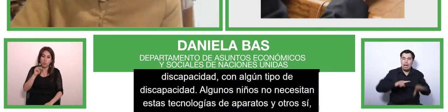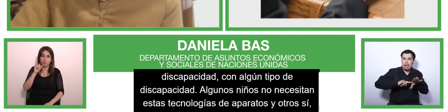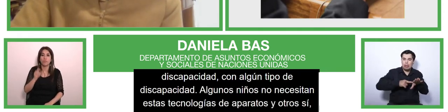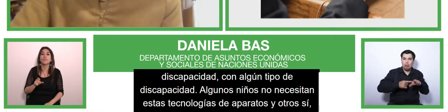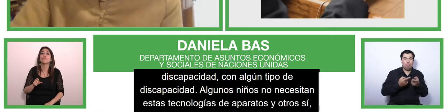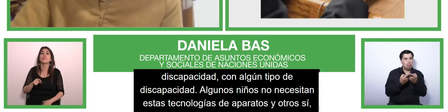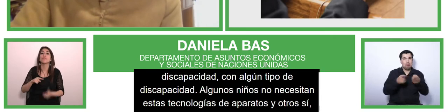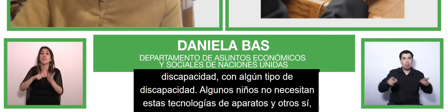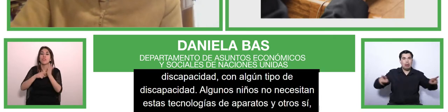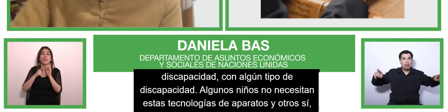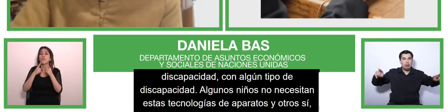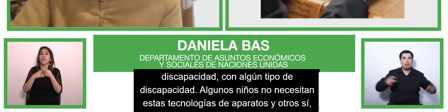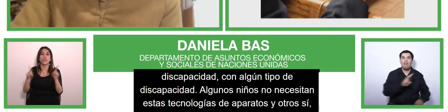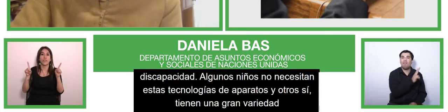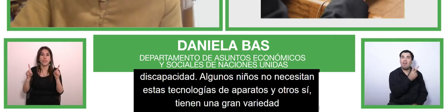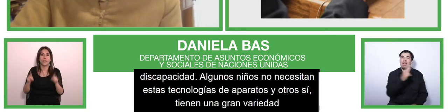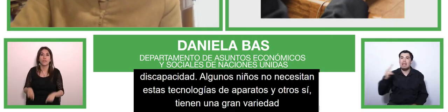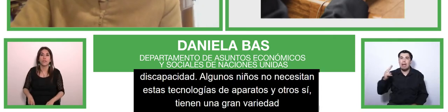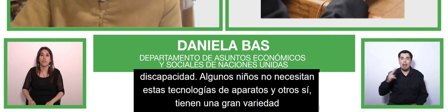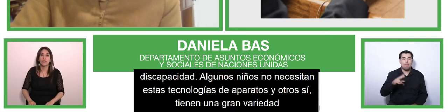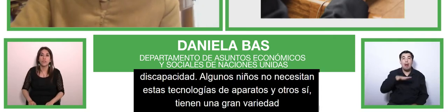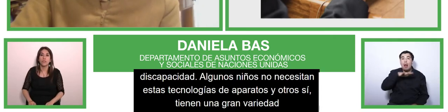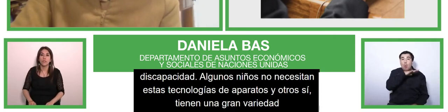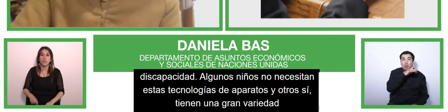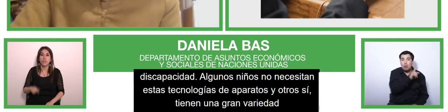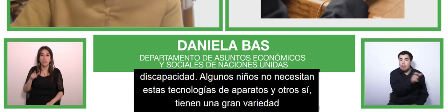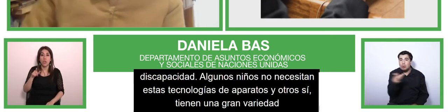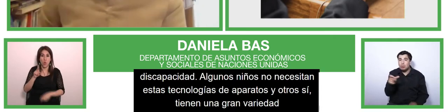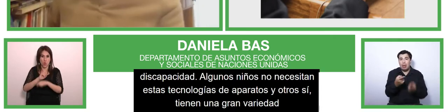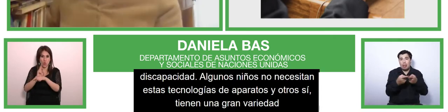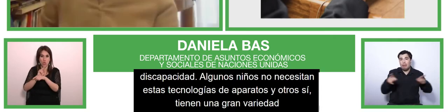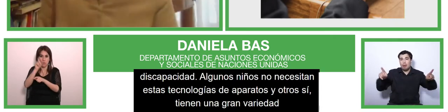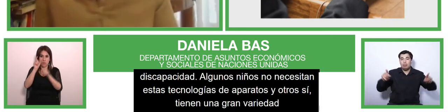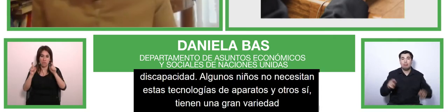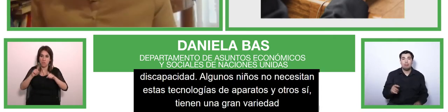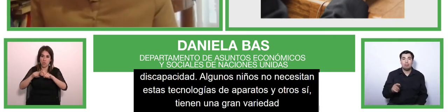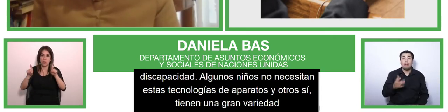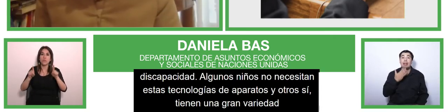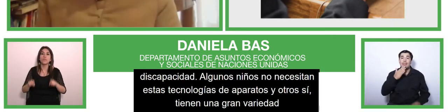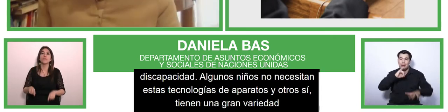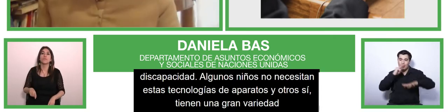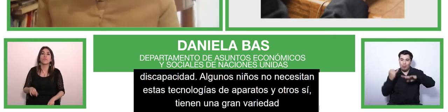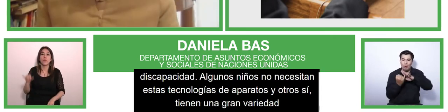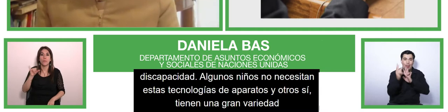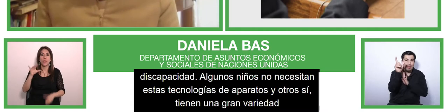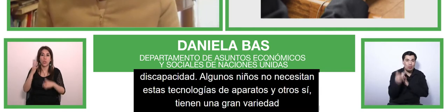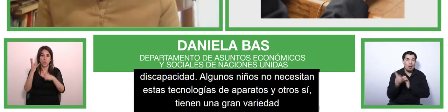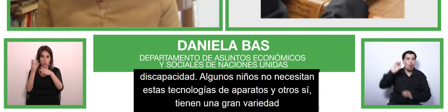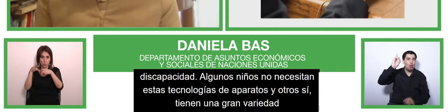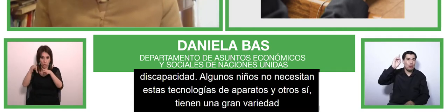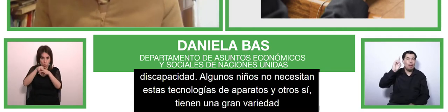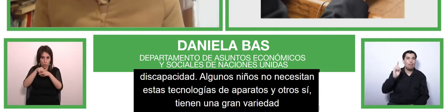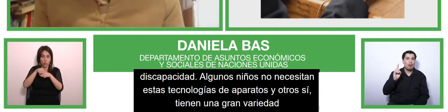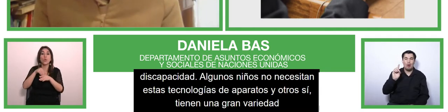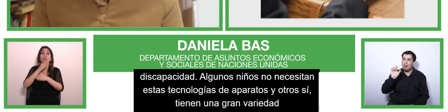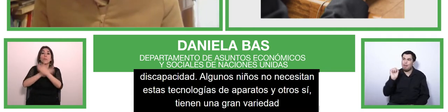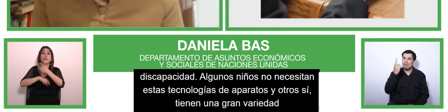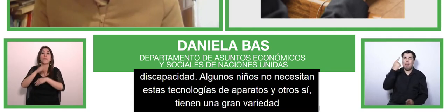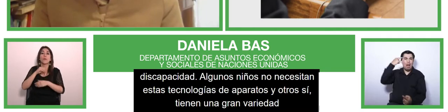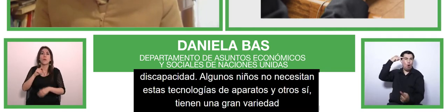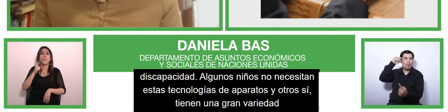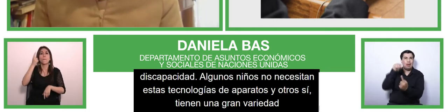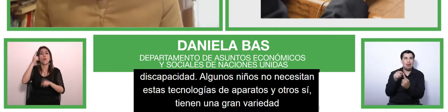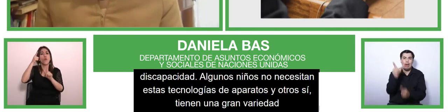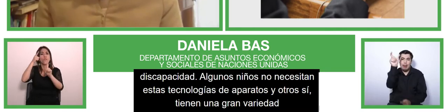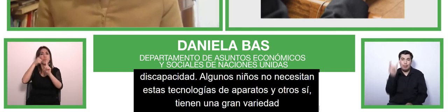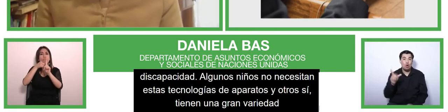and its primary purpose is to make sure that people with disabilities can really fully participate being accessible